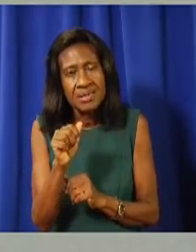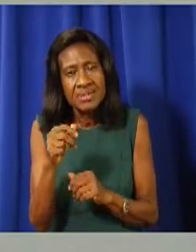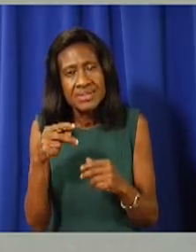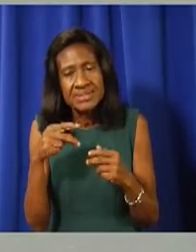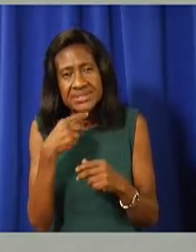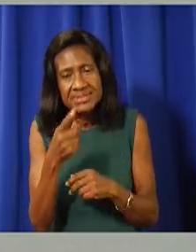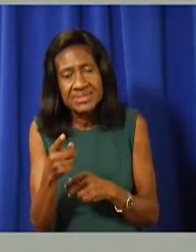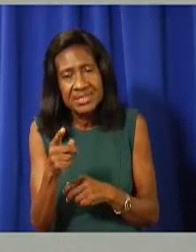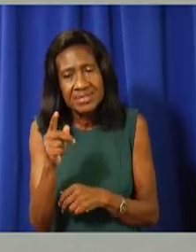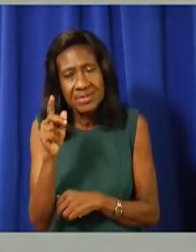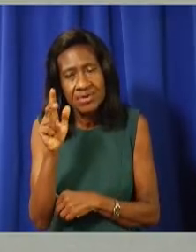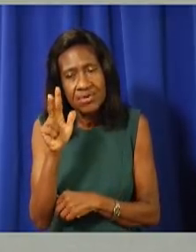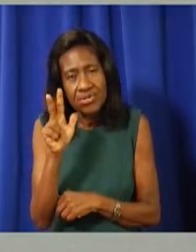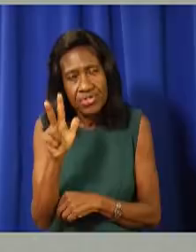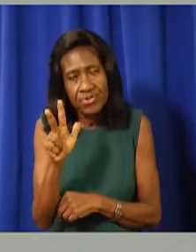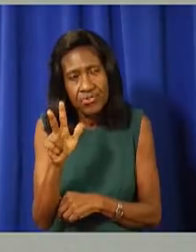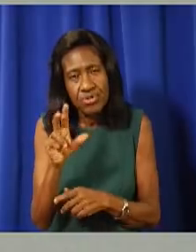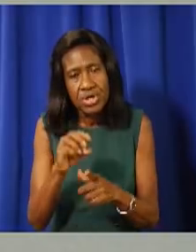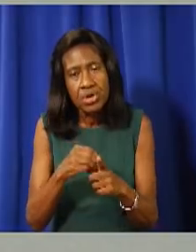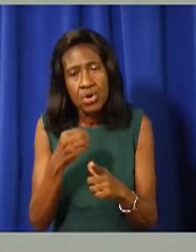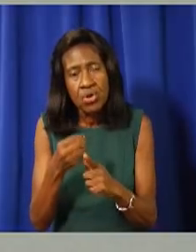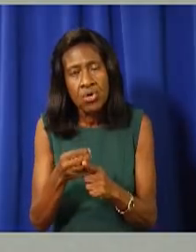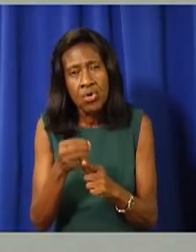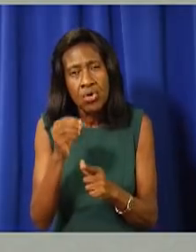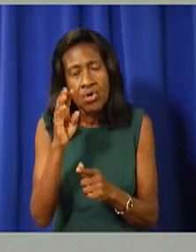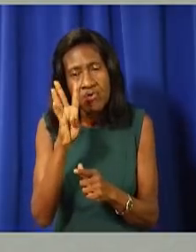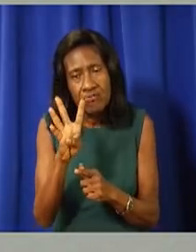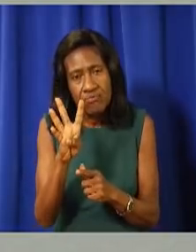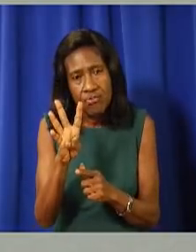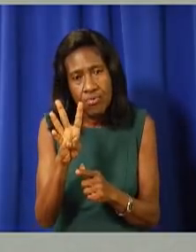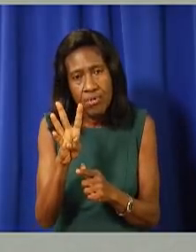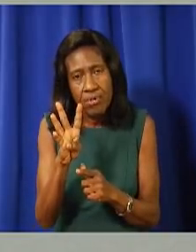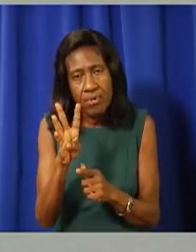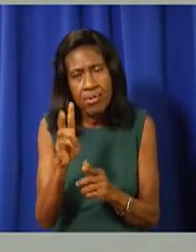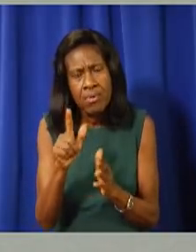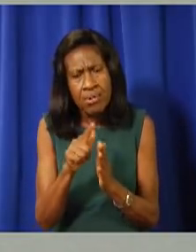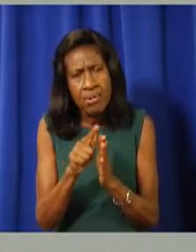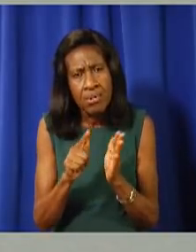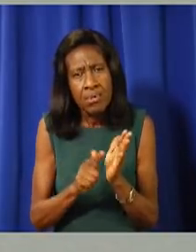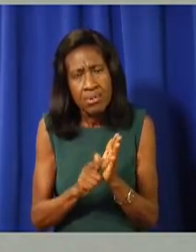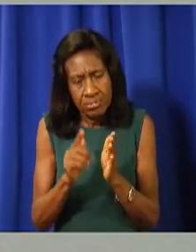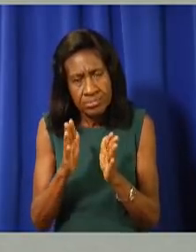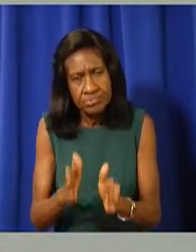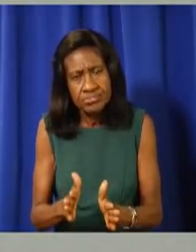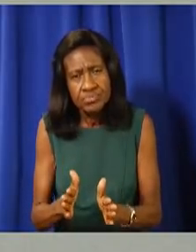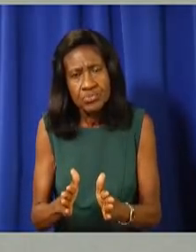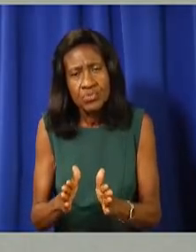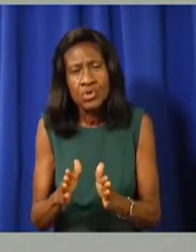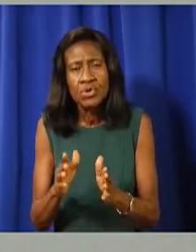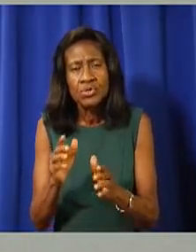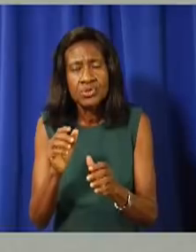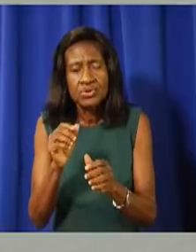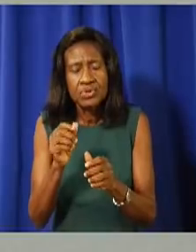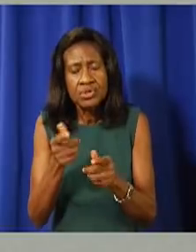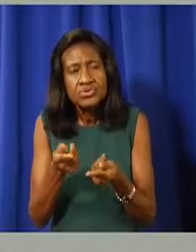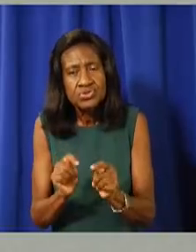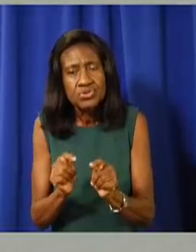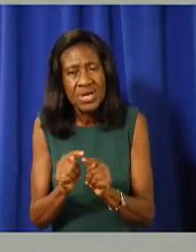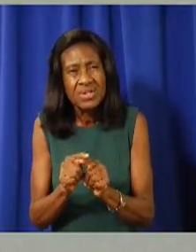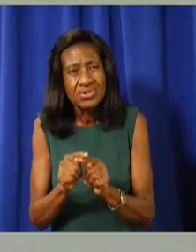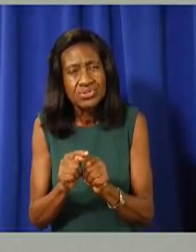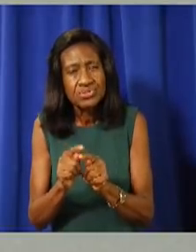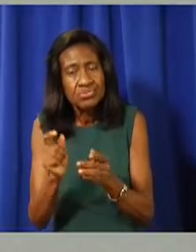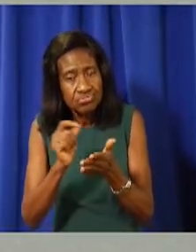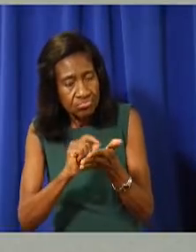maybe four. Um, so, uh, legal drafting is working on the various, um, bills to make those amendments, um,